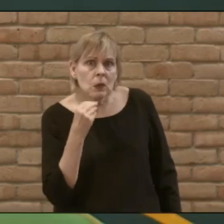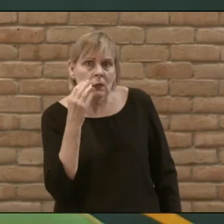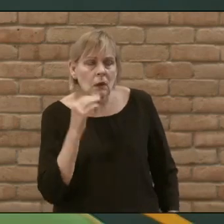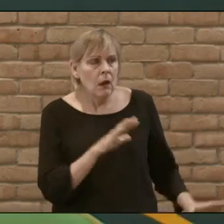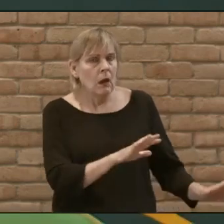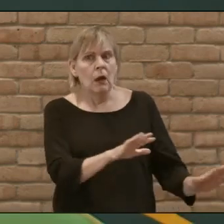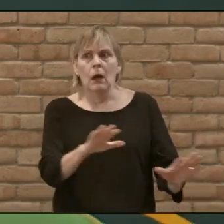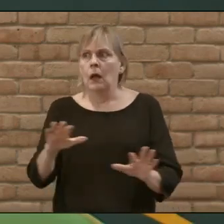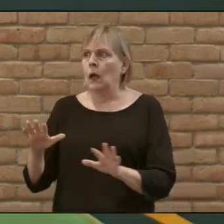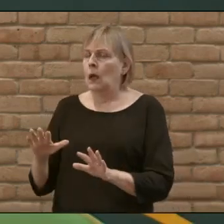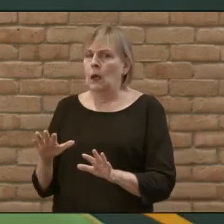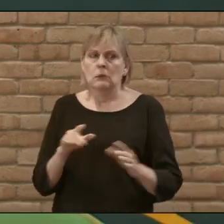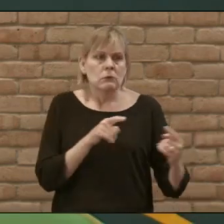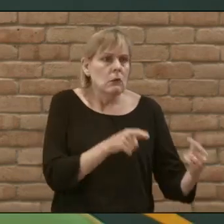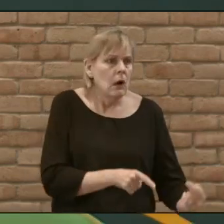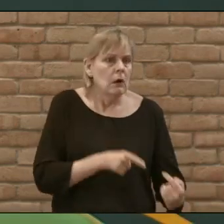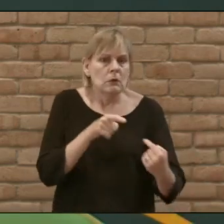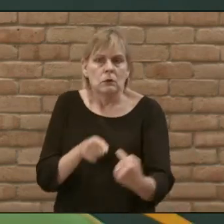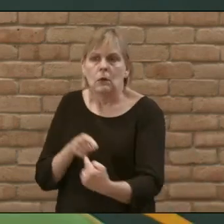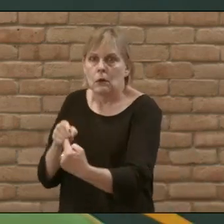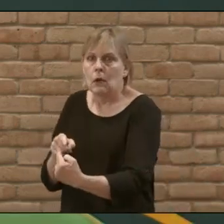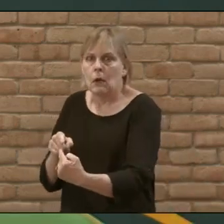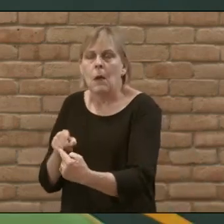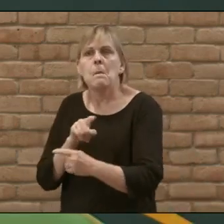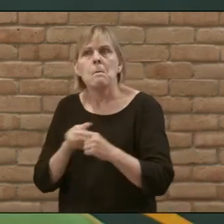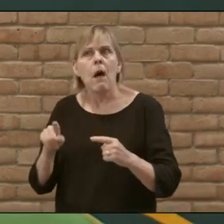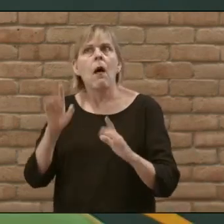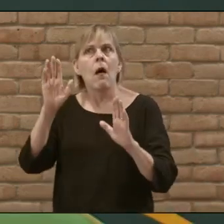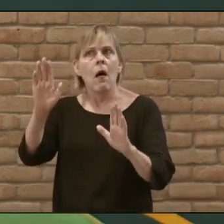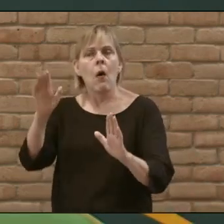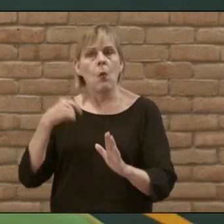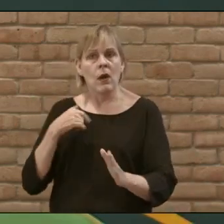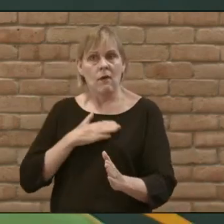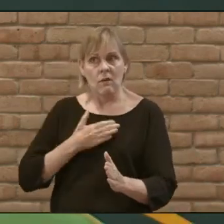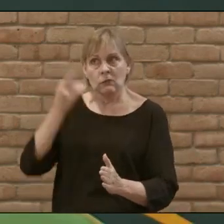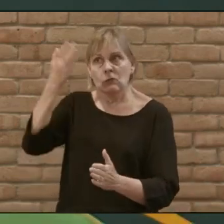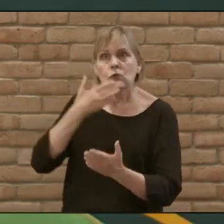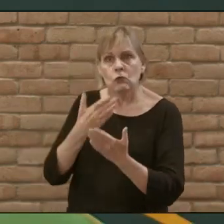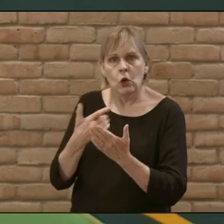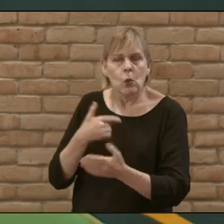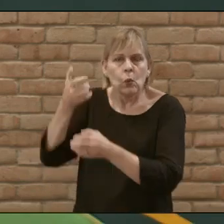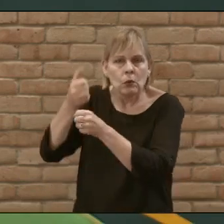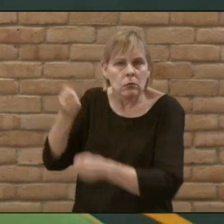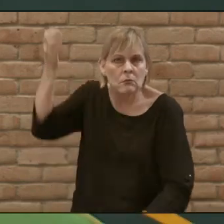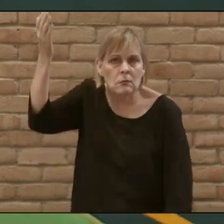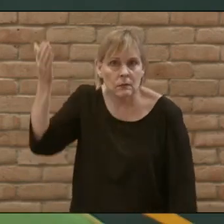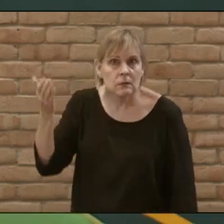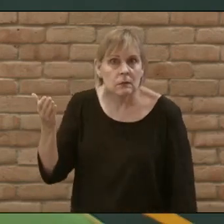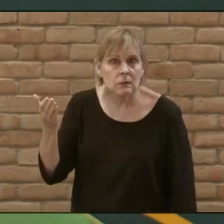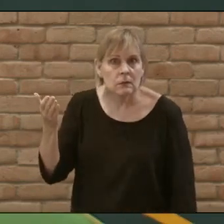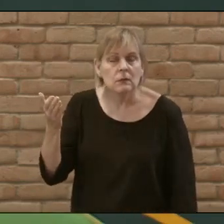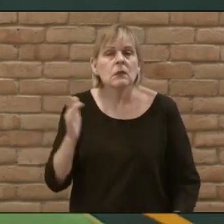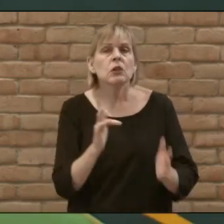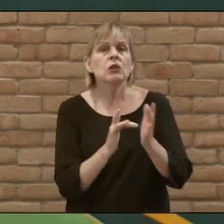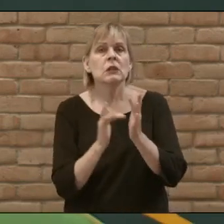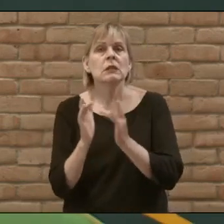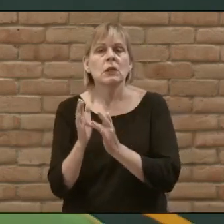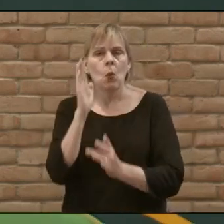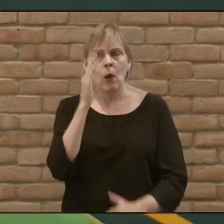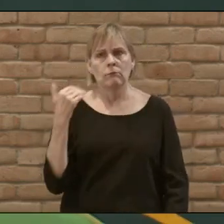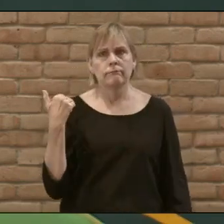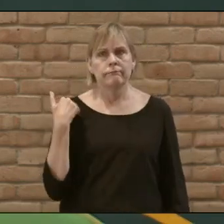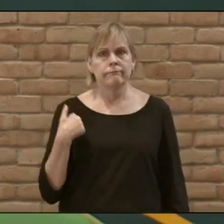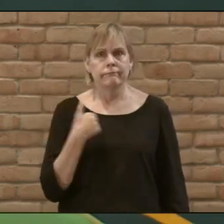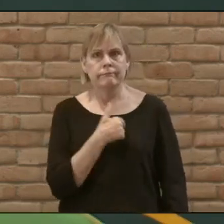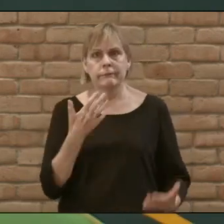with all around us in different ways And yet we confess now that you are good We trust in that And as Jesus will remind